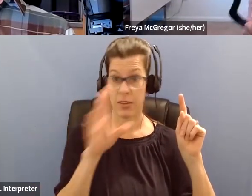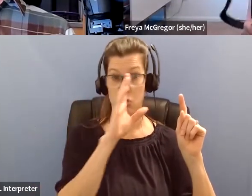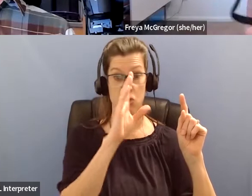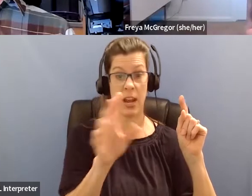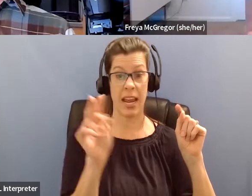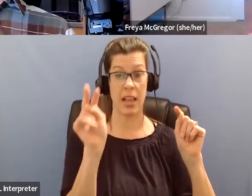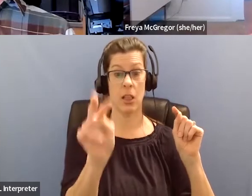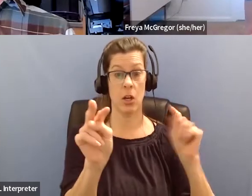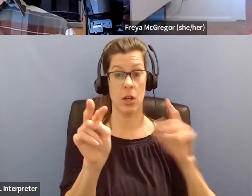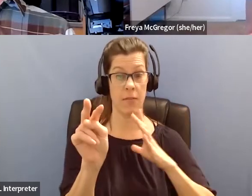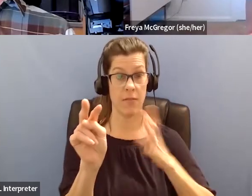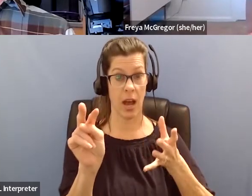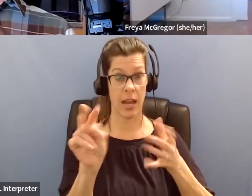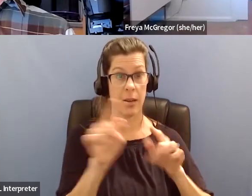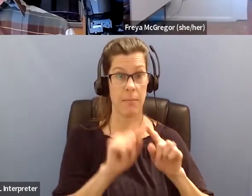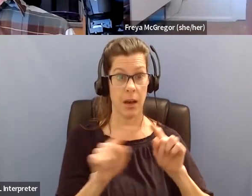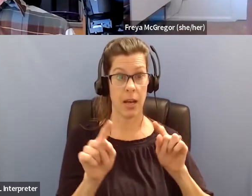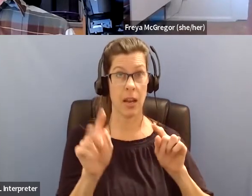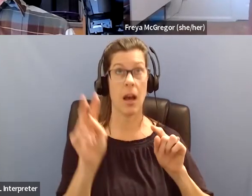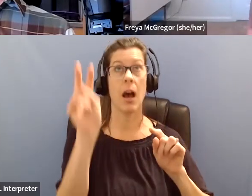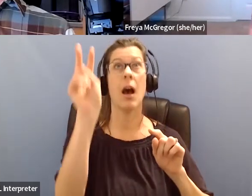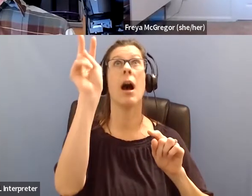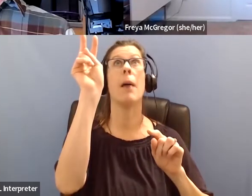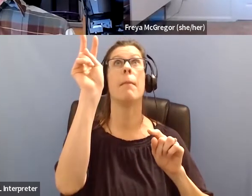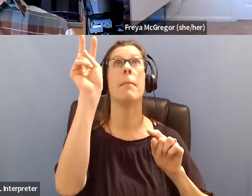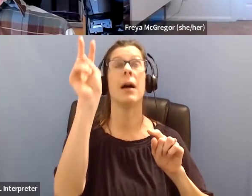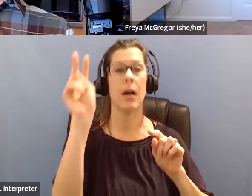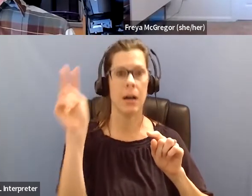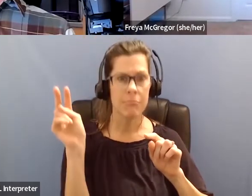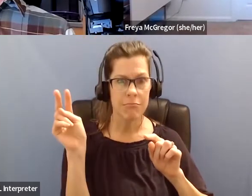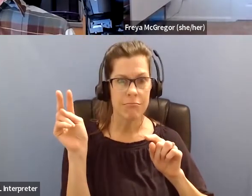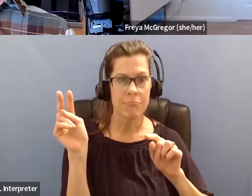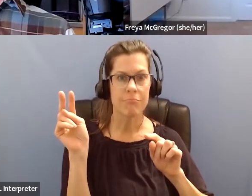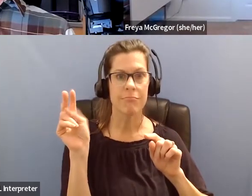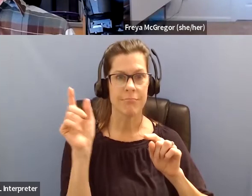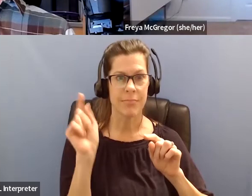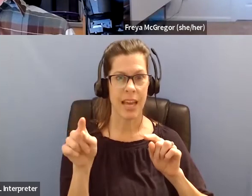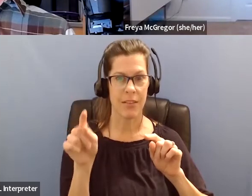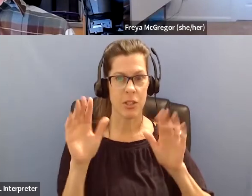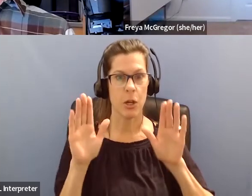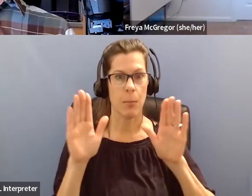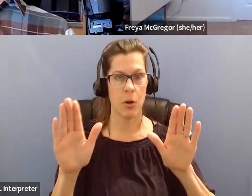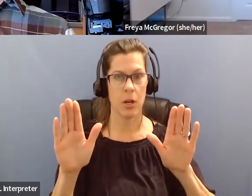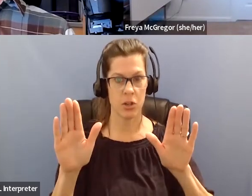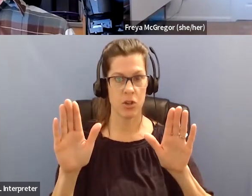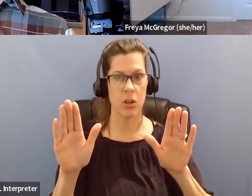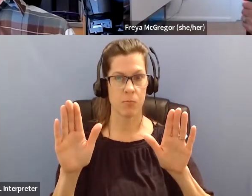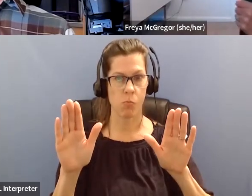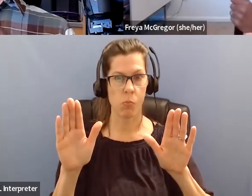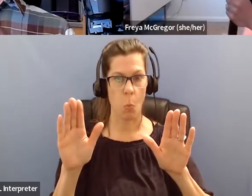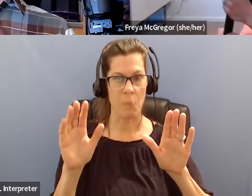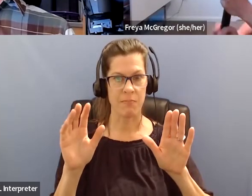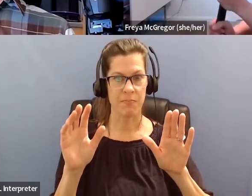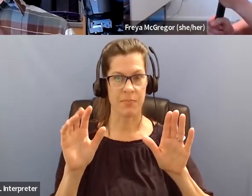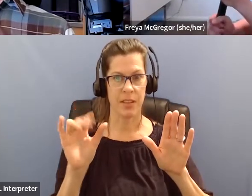to look up, you are going to need to actually push the staff out to raise the